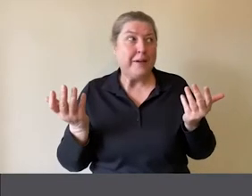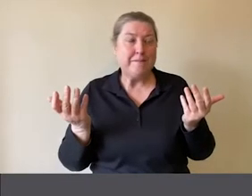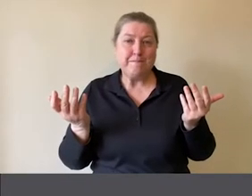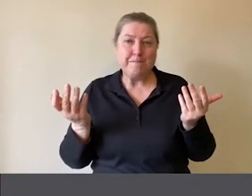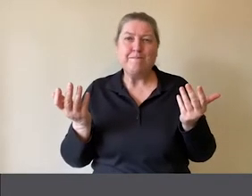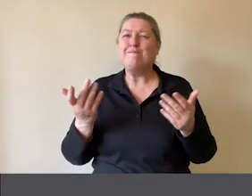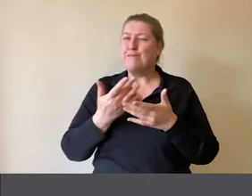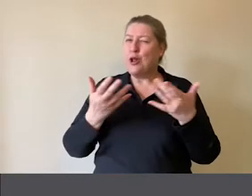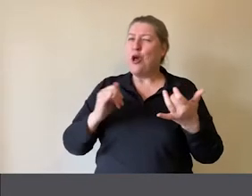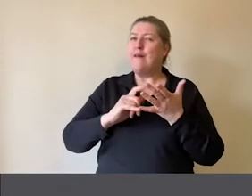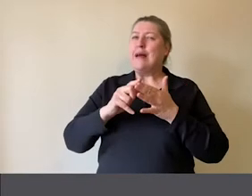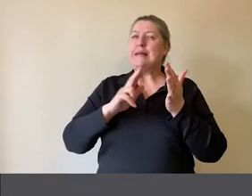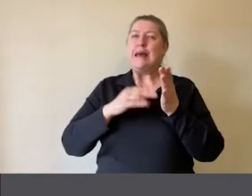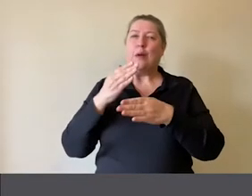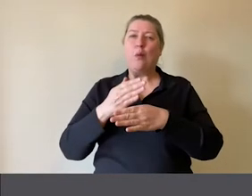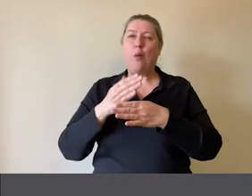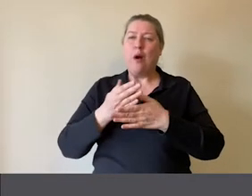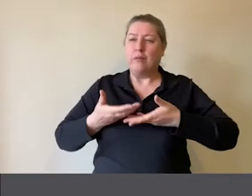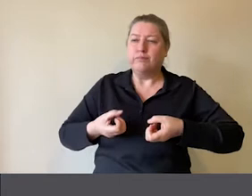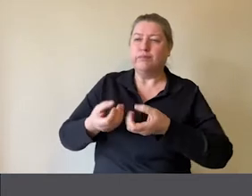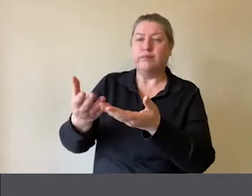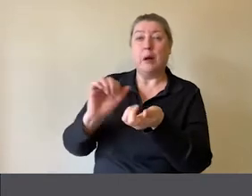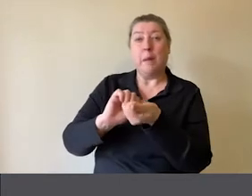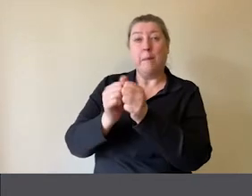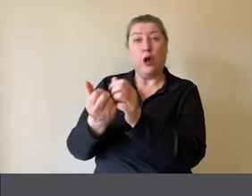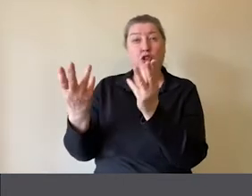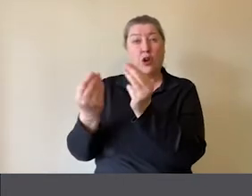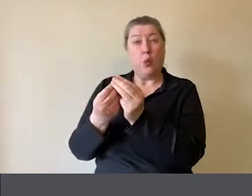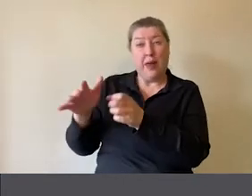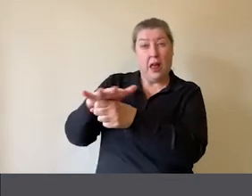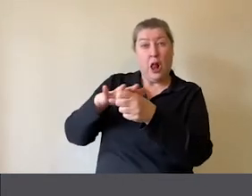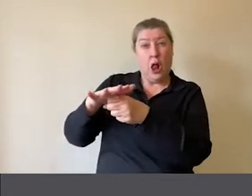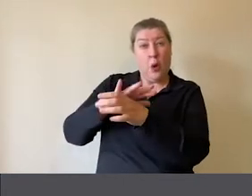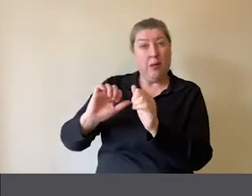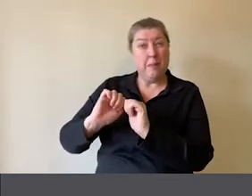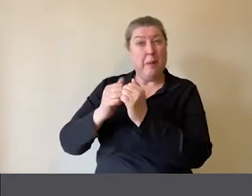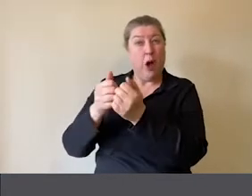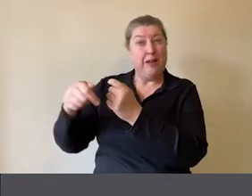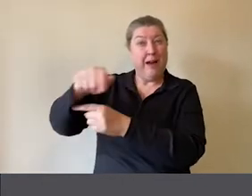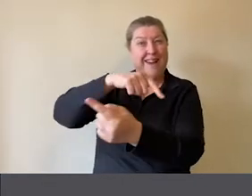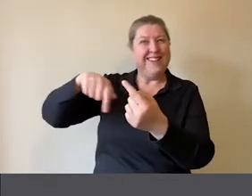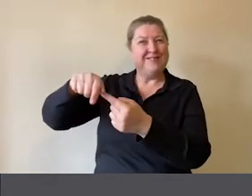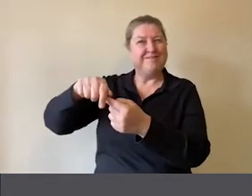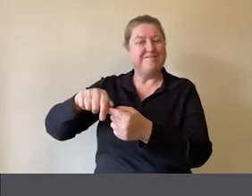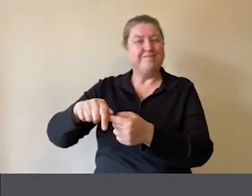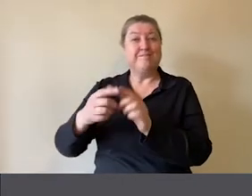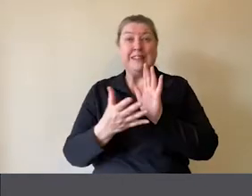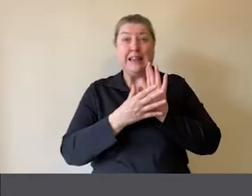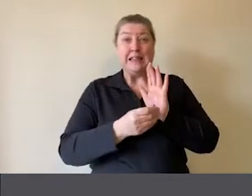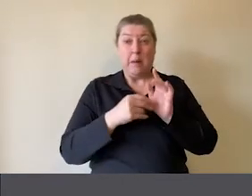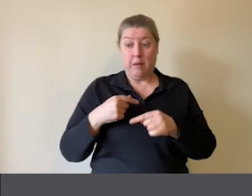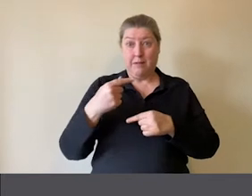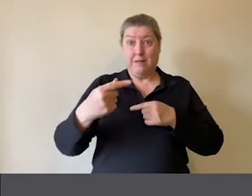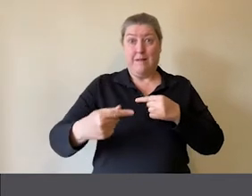our SEN work is delivered in partnerships with local partners. For example, each year